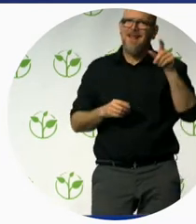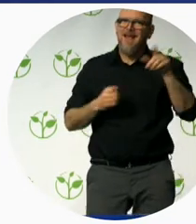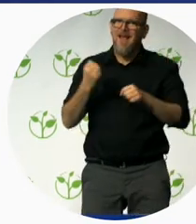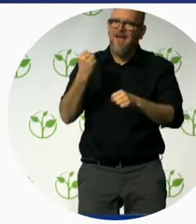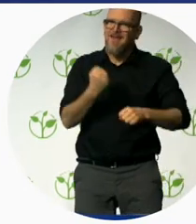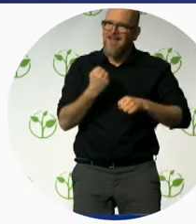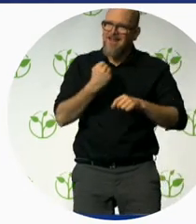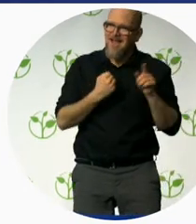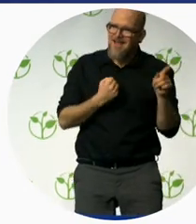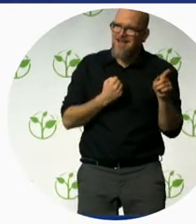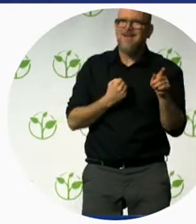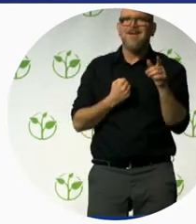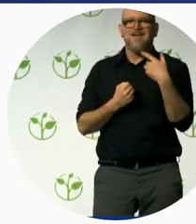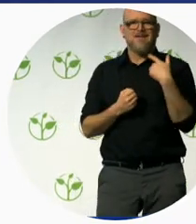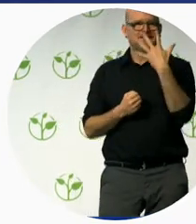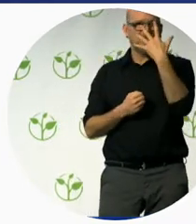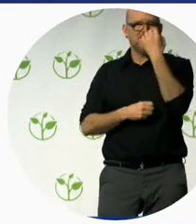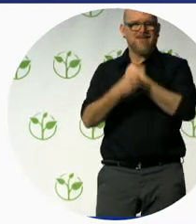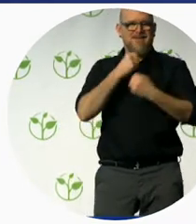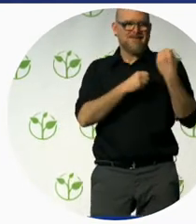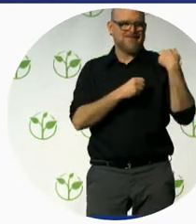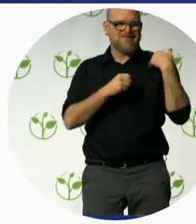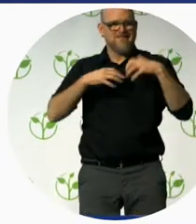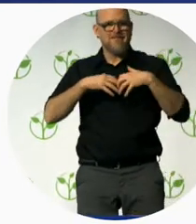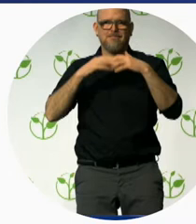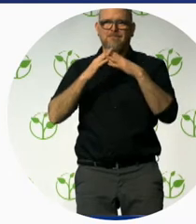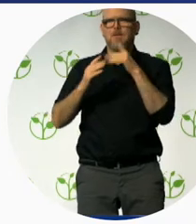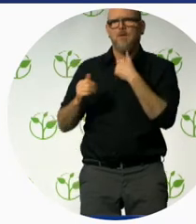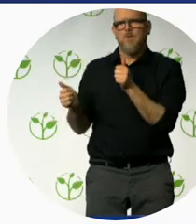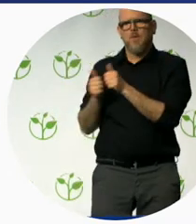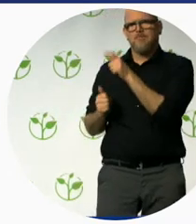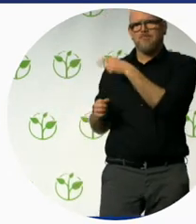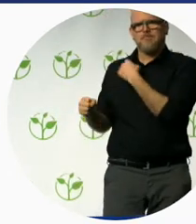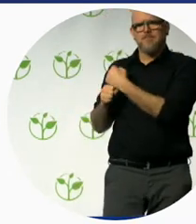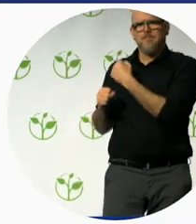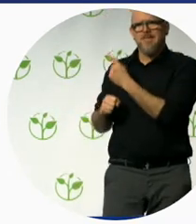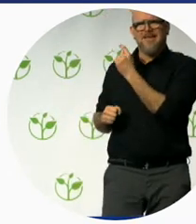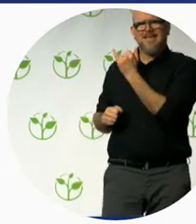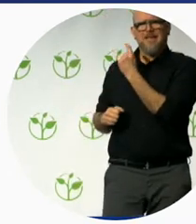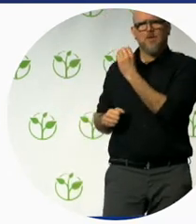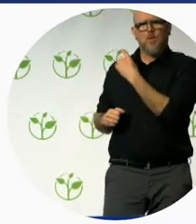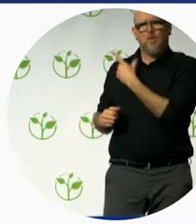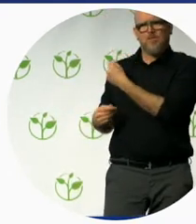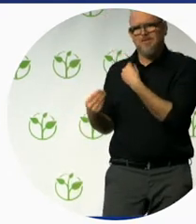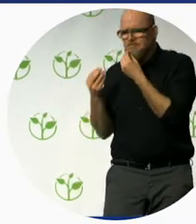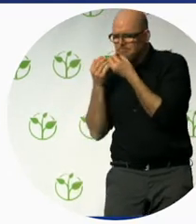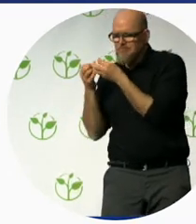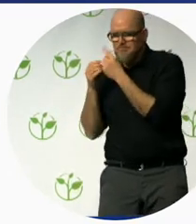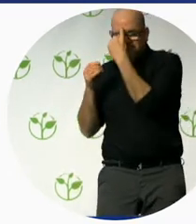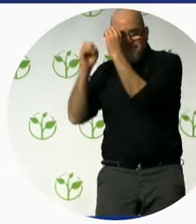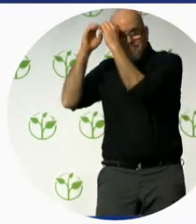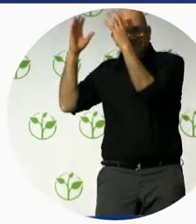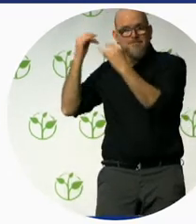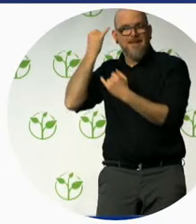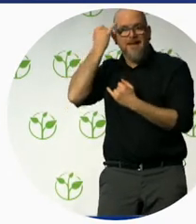ago me and my colleague and rico that is here we have an idea because we have enough job we are a gondolier and we do